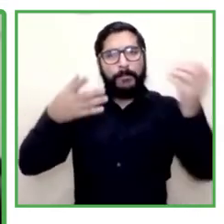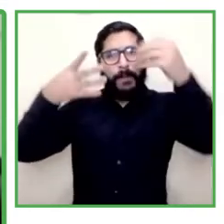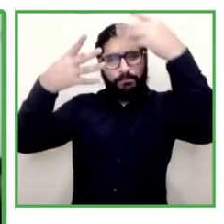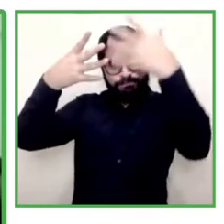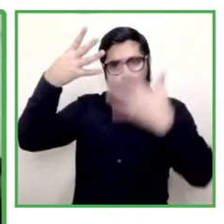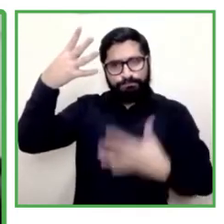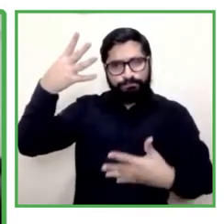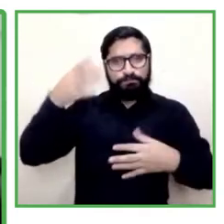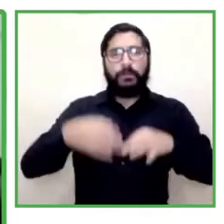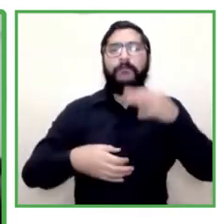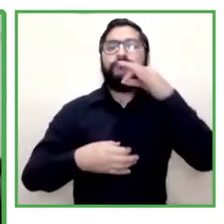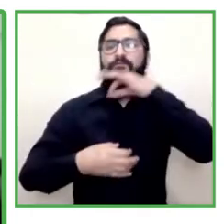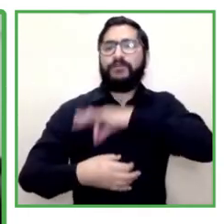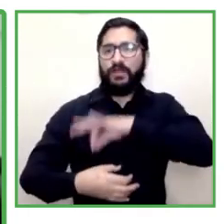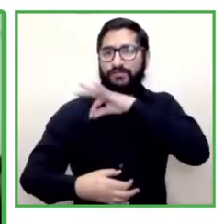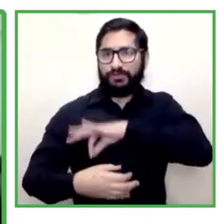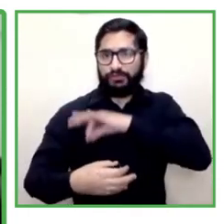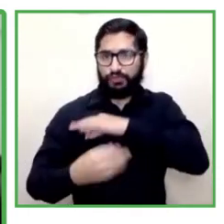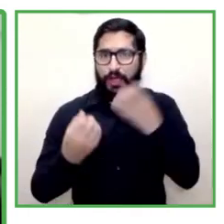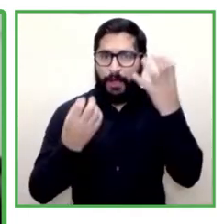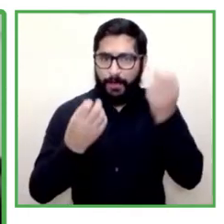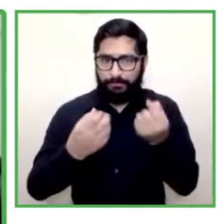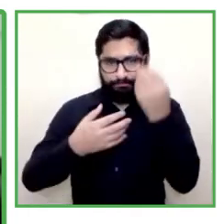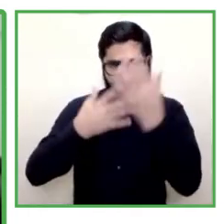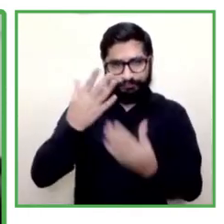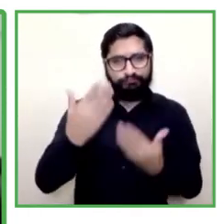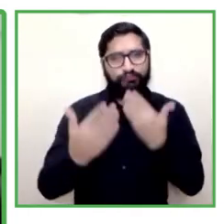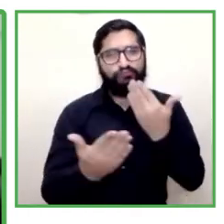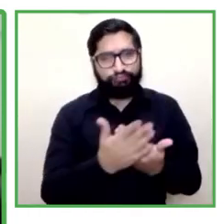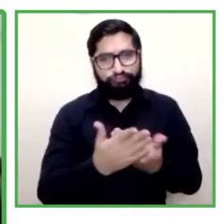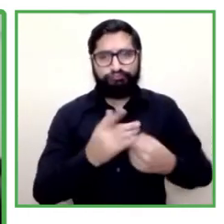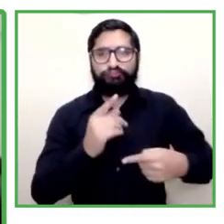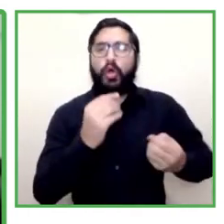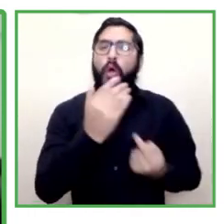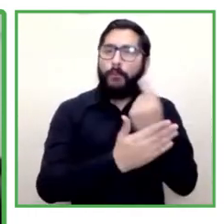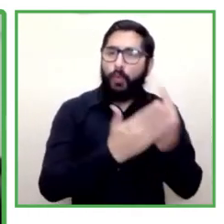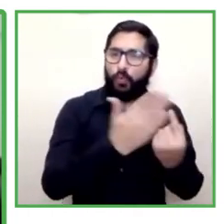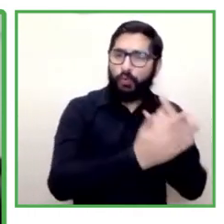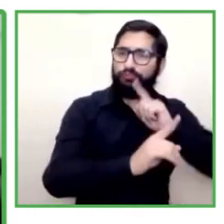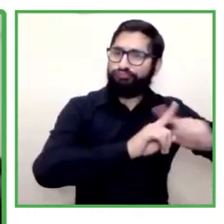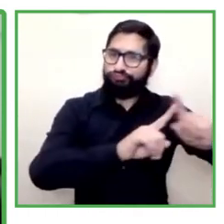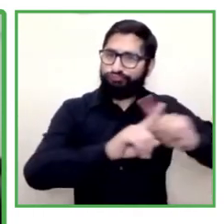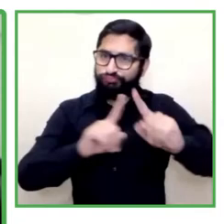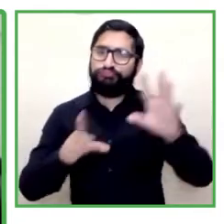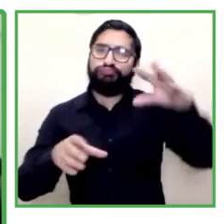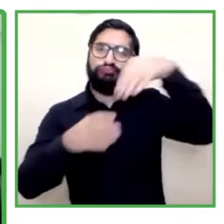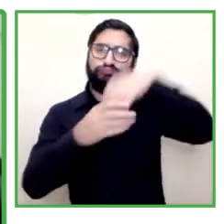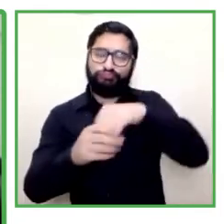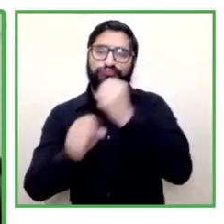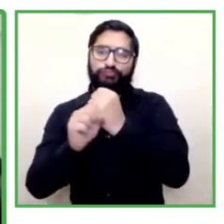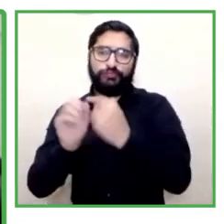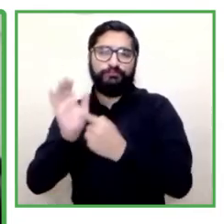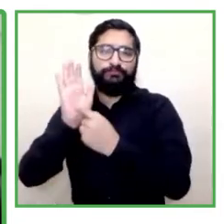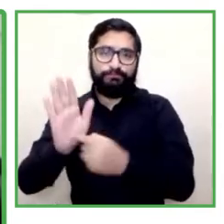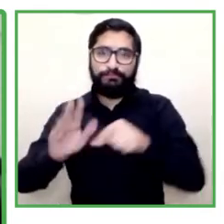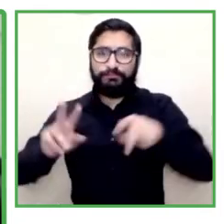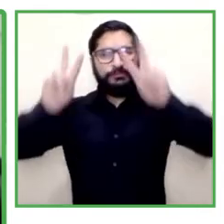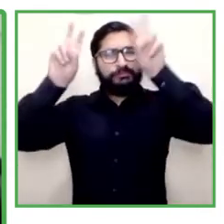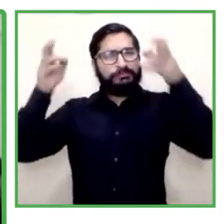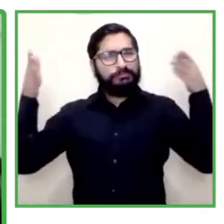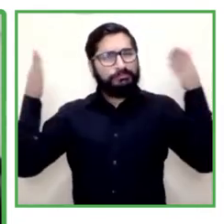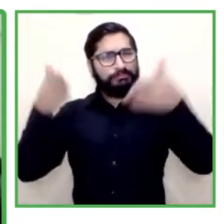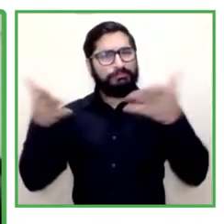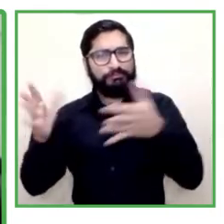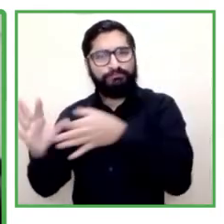its capacity so this program which addresses public programs in favor of